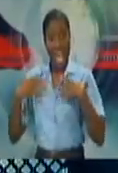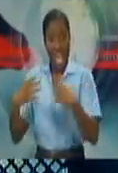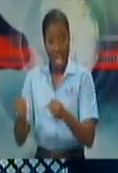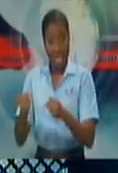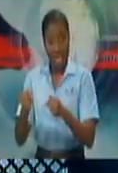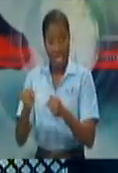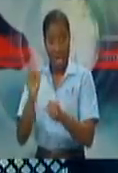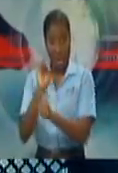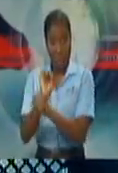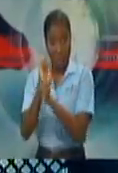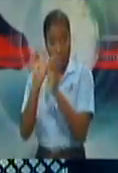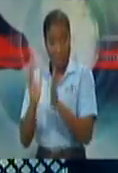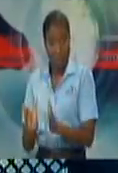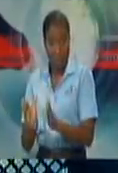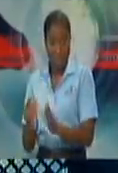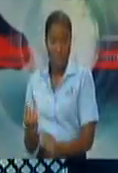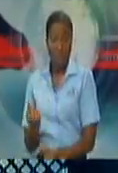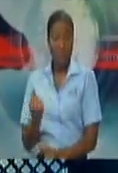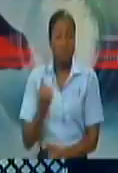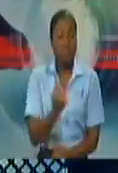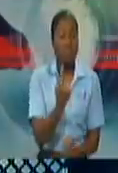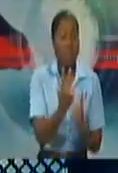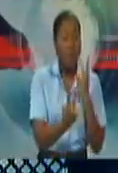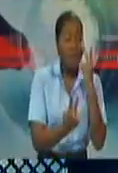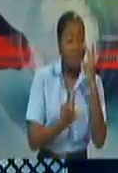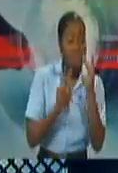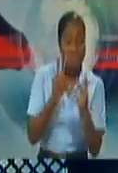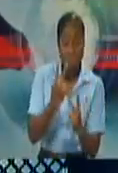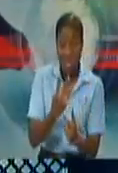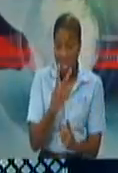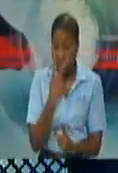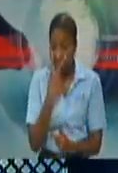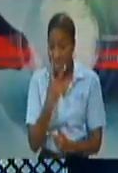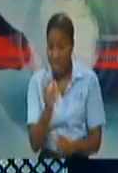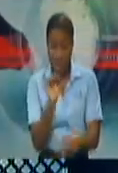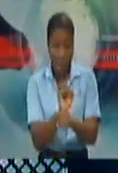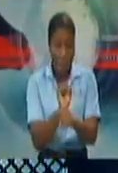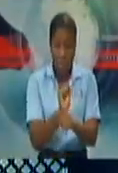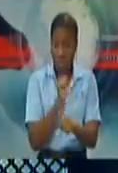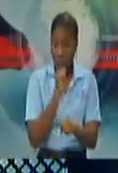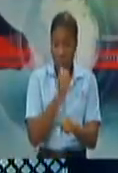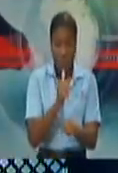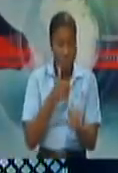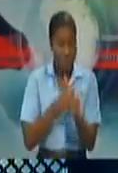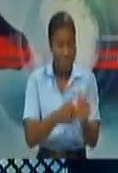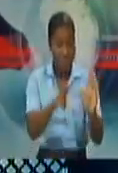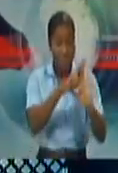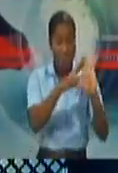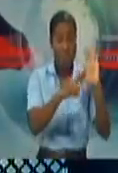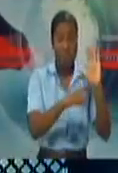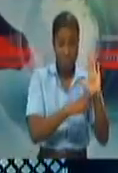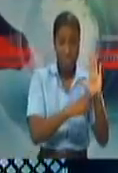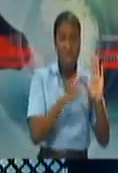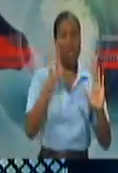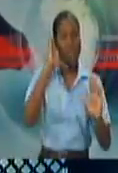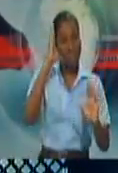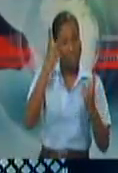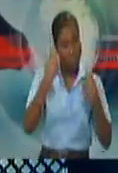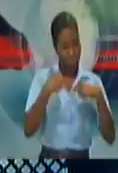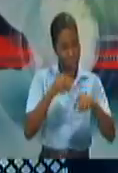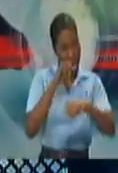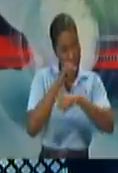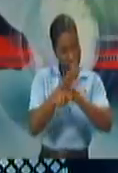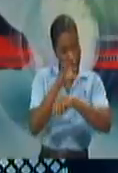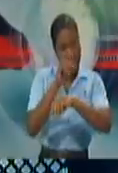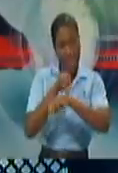best way to place cubicles, best way to have your lawn spaces, alternating of spaces. So there's a monitoring function that the ministry is doing now and we